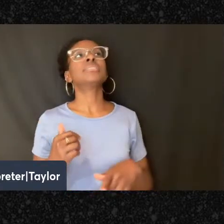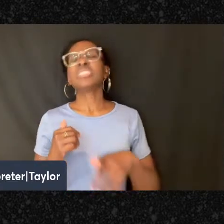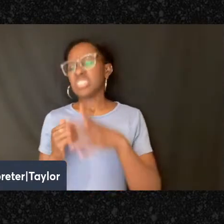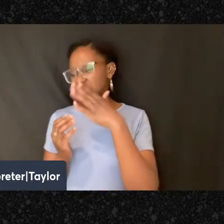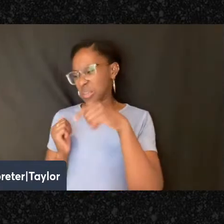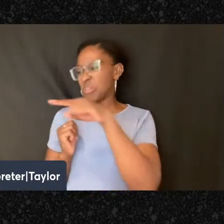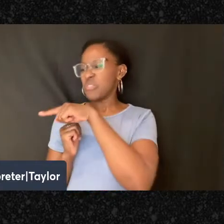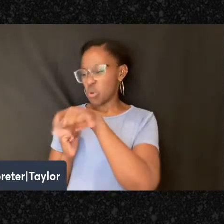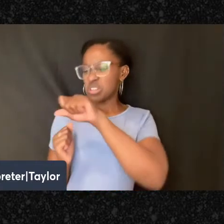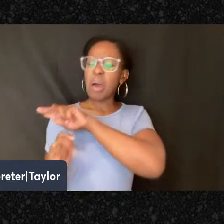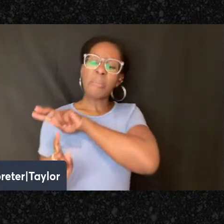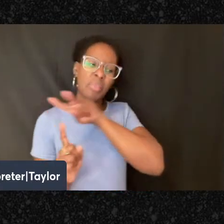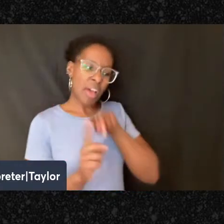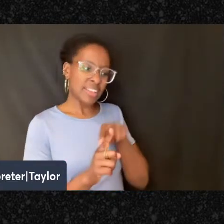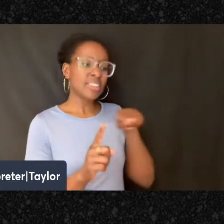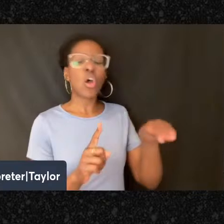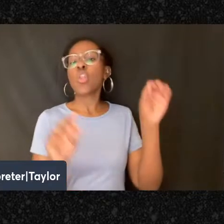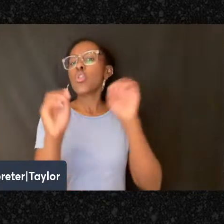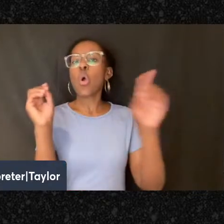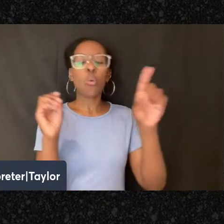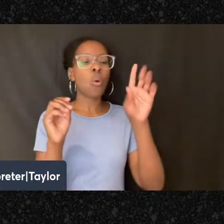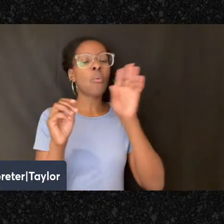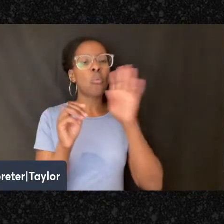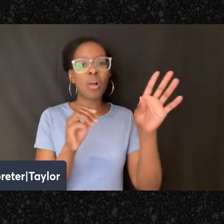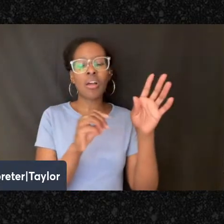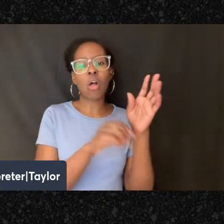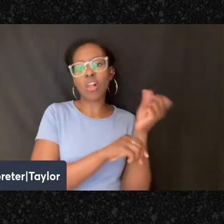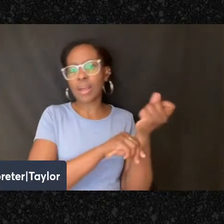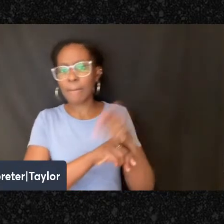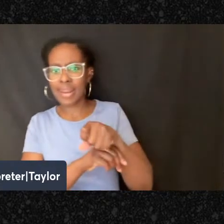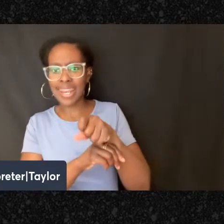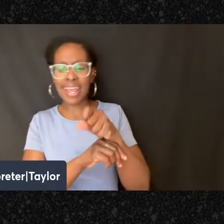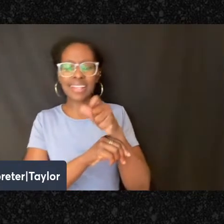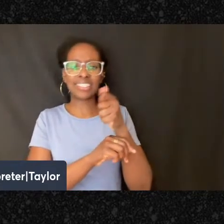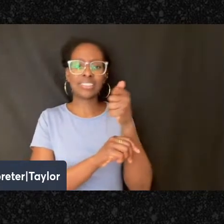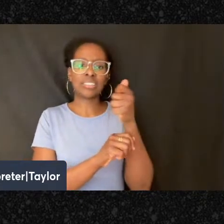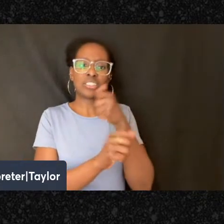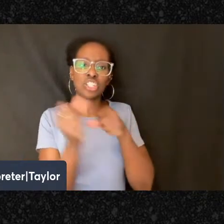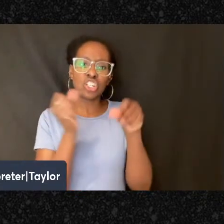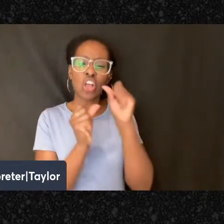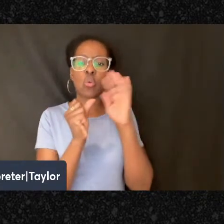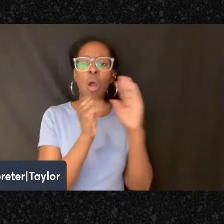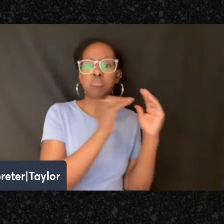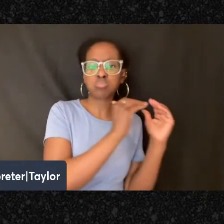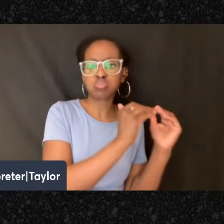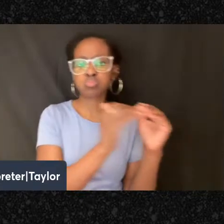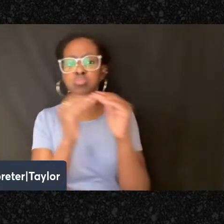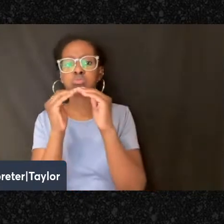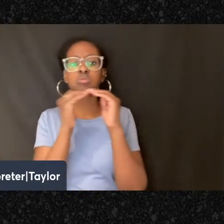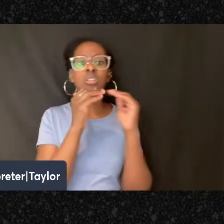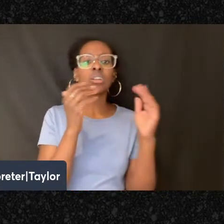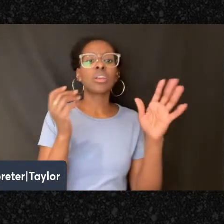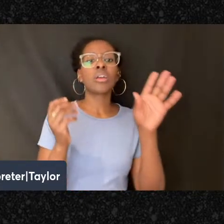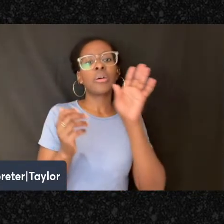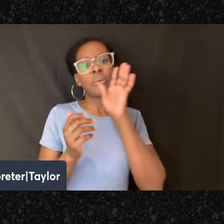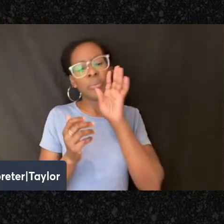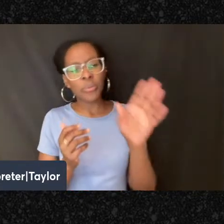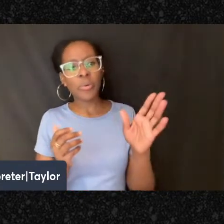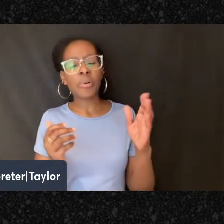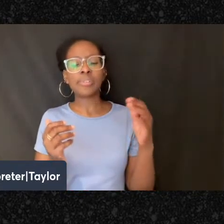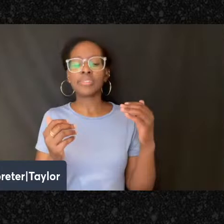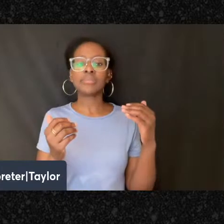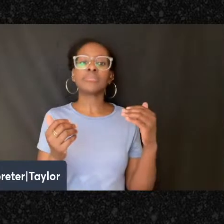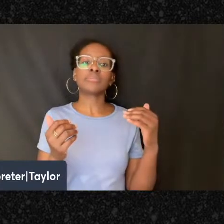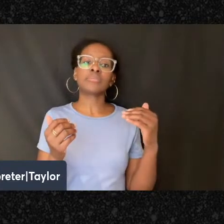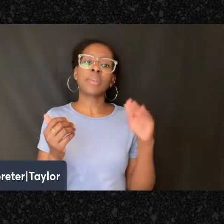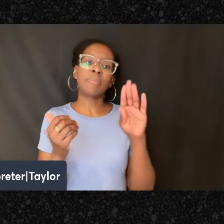in which no one dominated another, in which there would be institutions of equality. And so